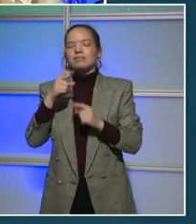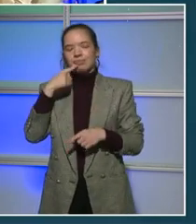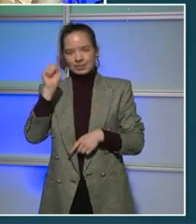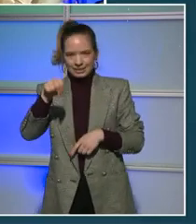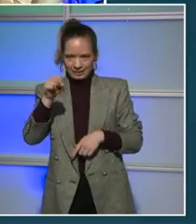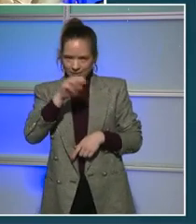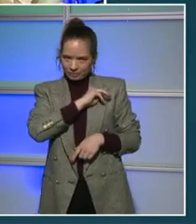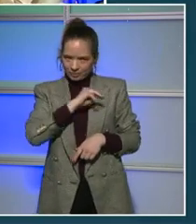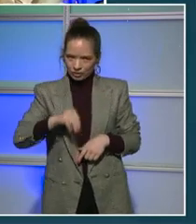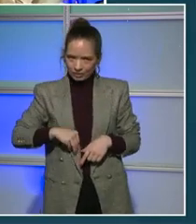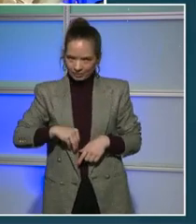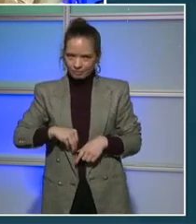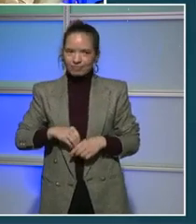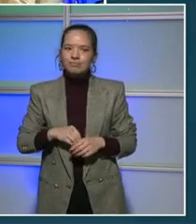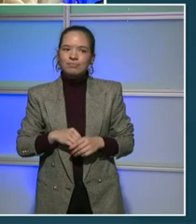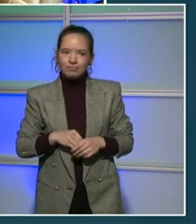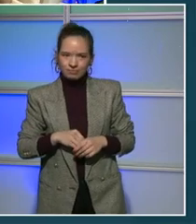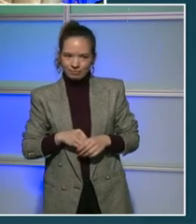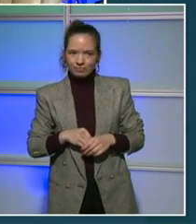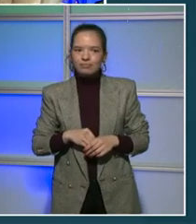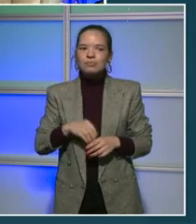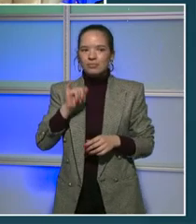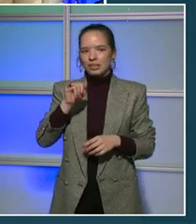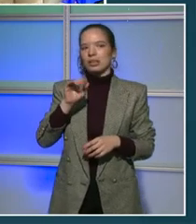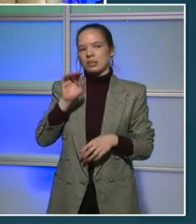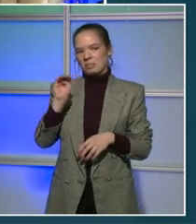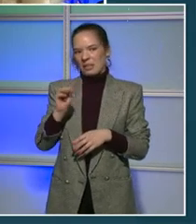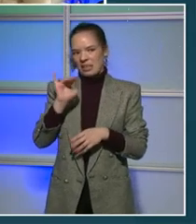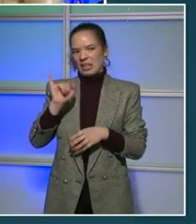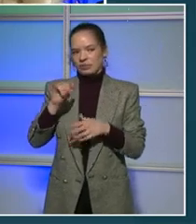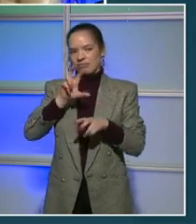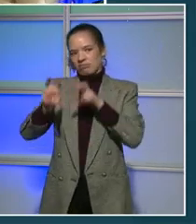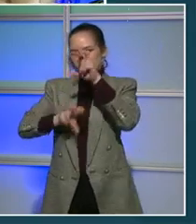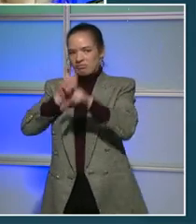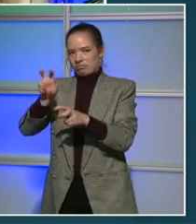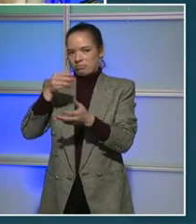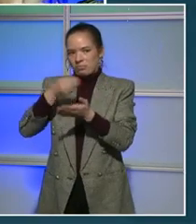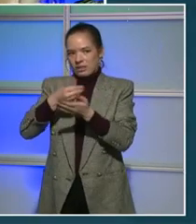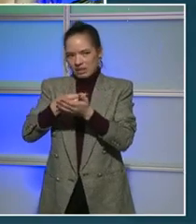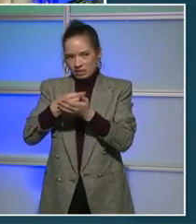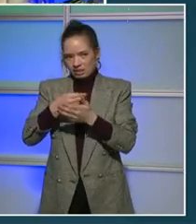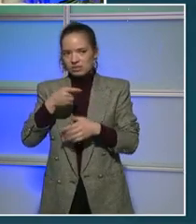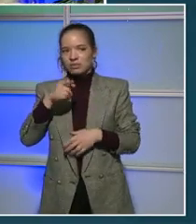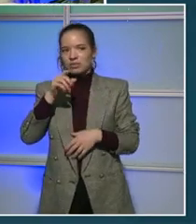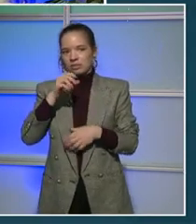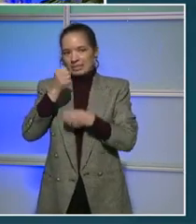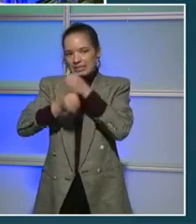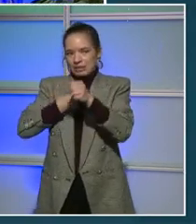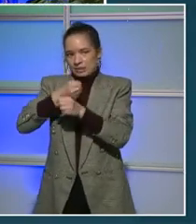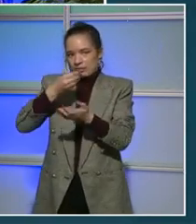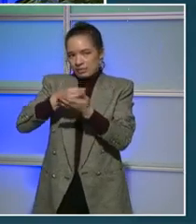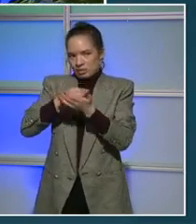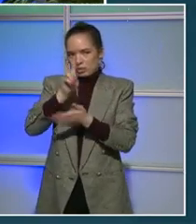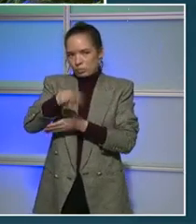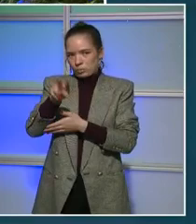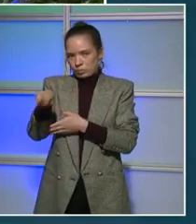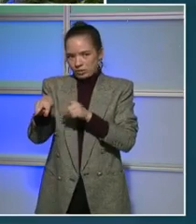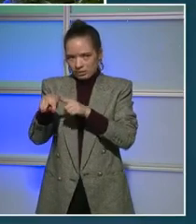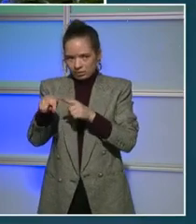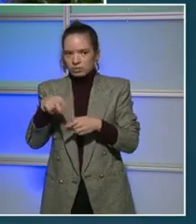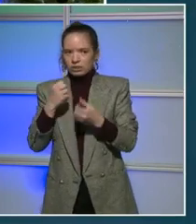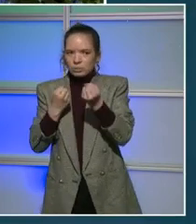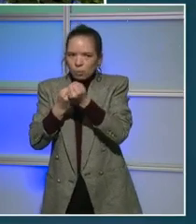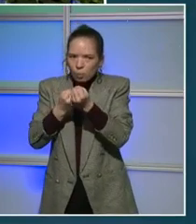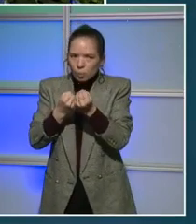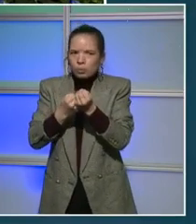.5 million invested in those services in our FY22 budget, and they include legal support. They include